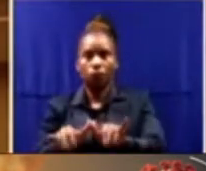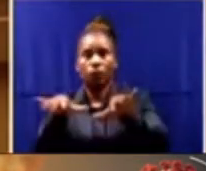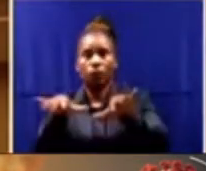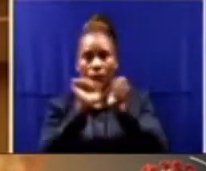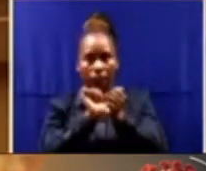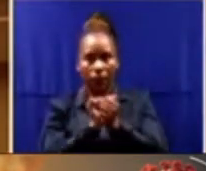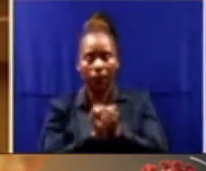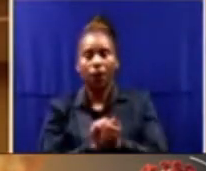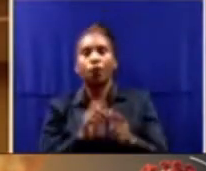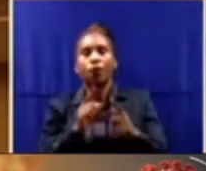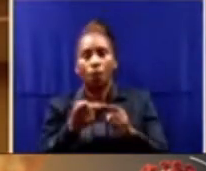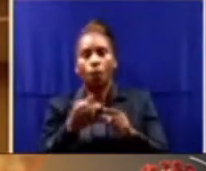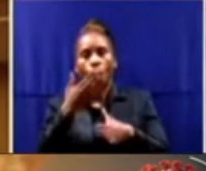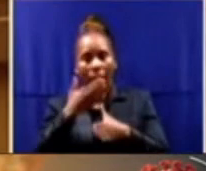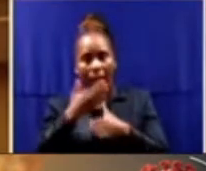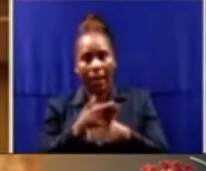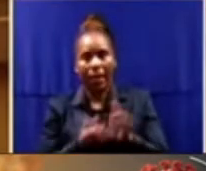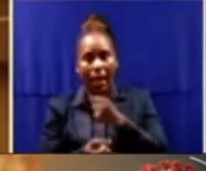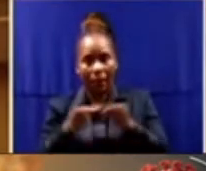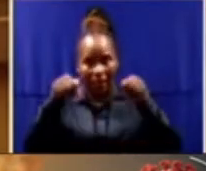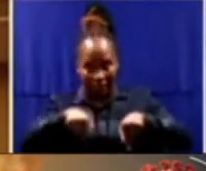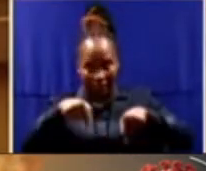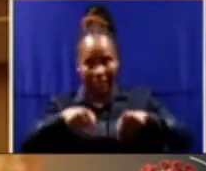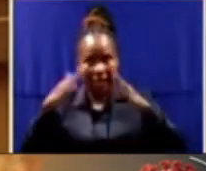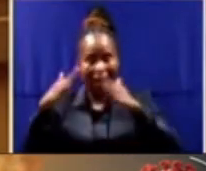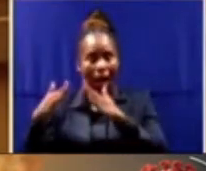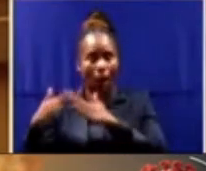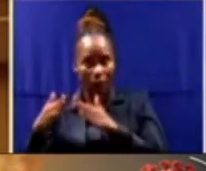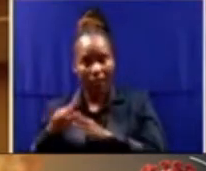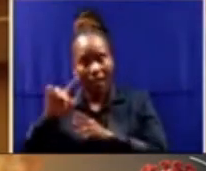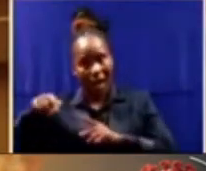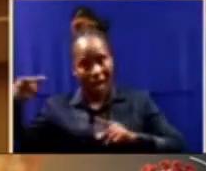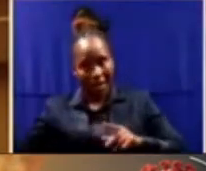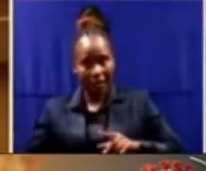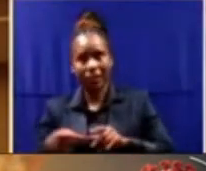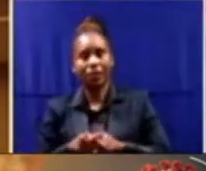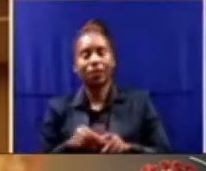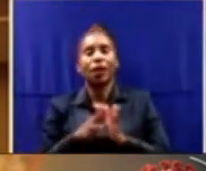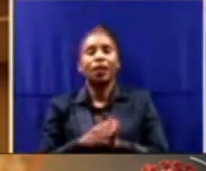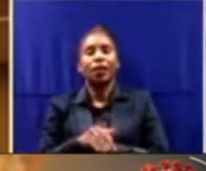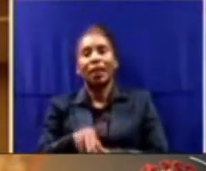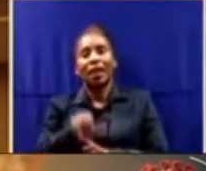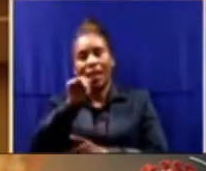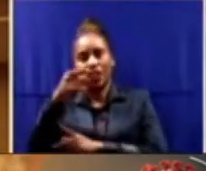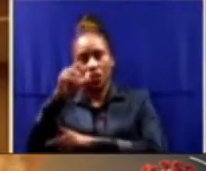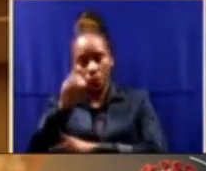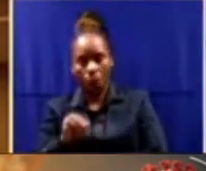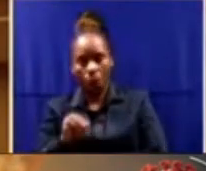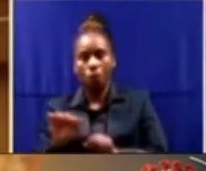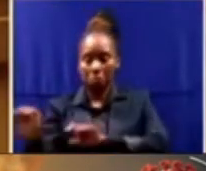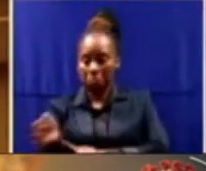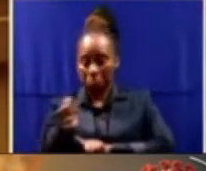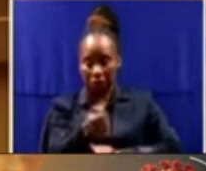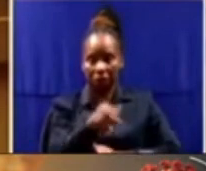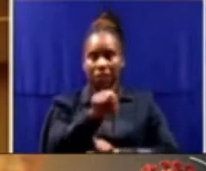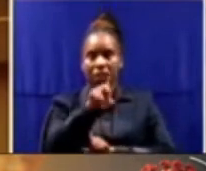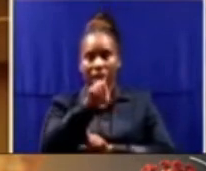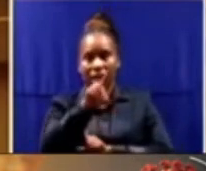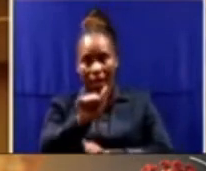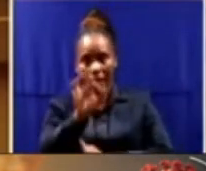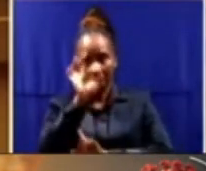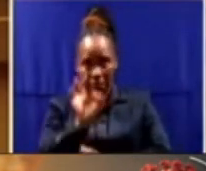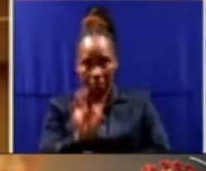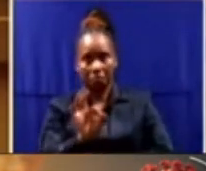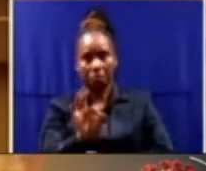House and countless others in civil society in bringing the DNA Act to life. Mki was exposed for the violent